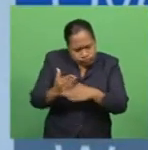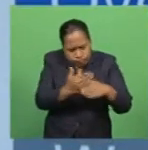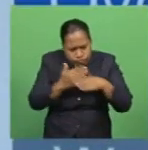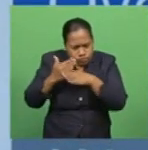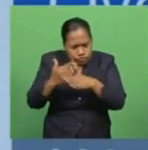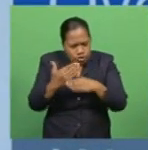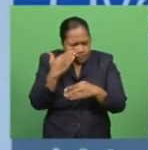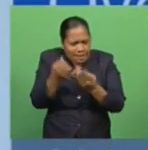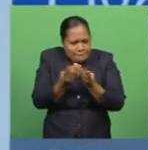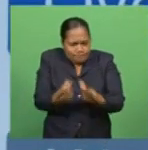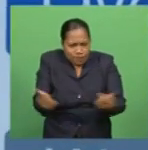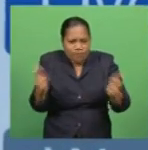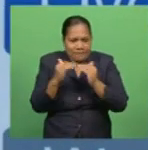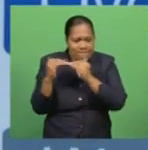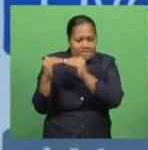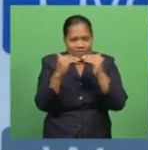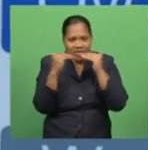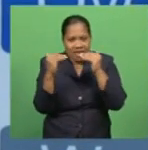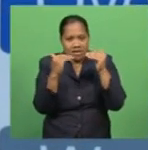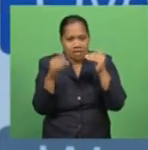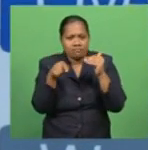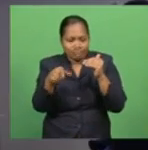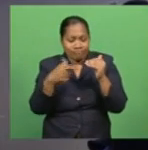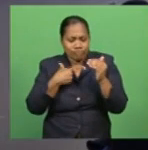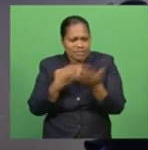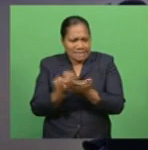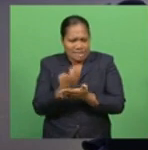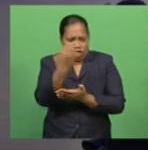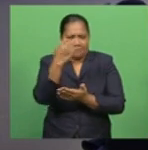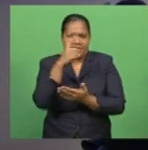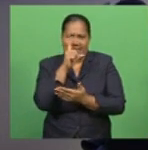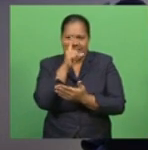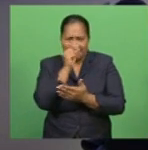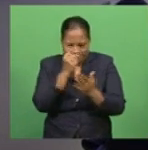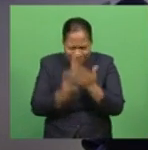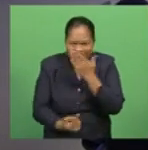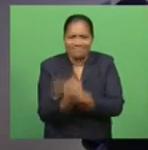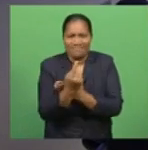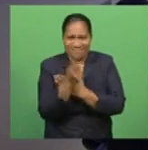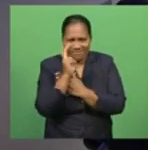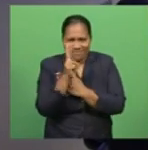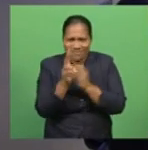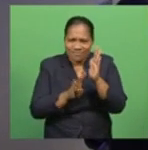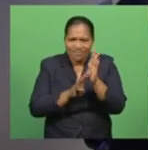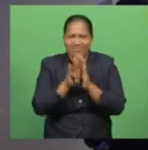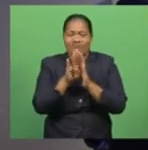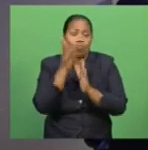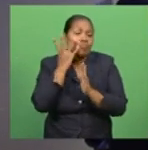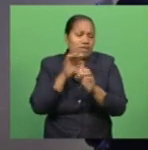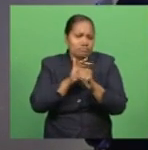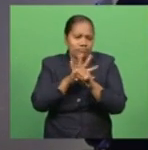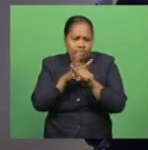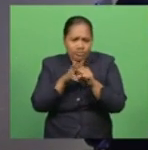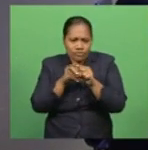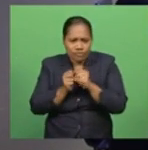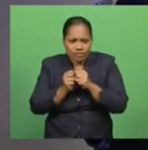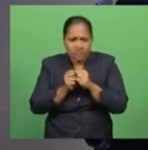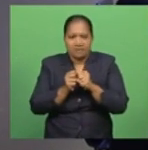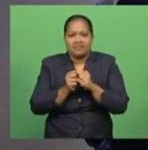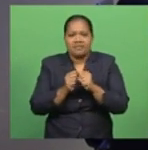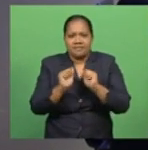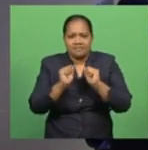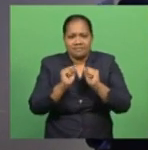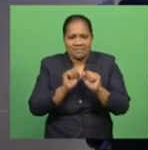fair, while positioning the economy to be able to bounce back as quickly as possible once the threat of coronavirus has subsided.